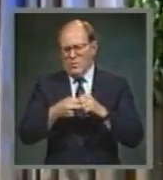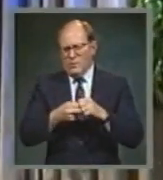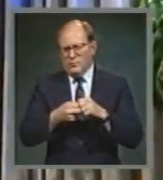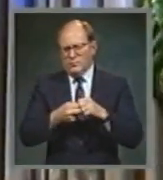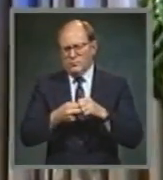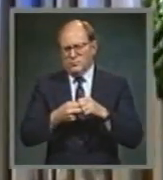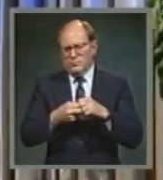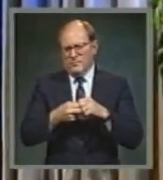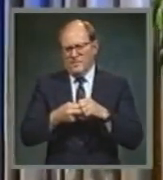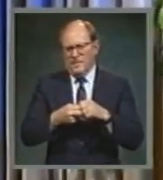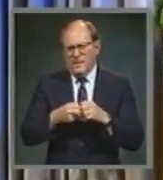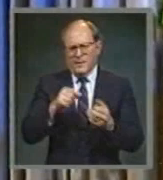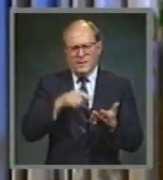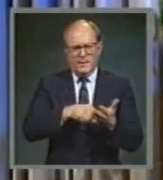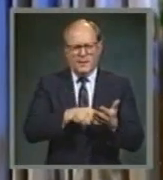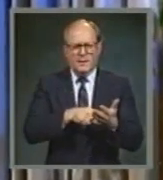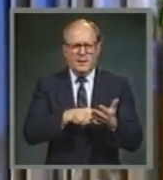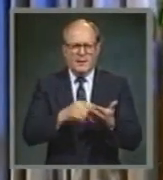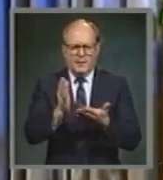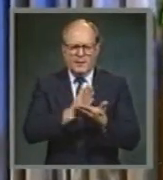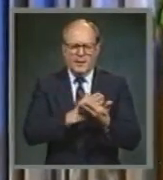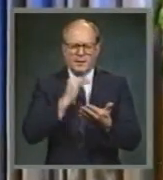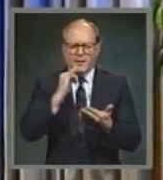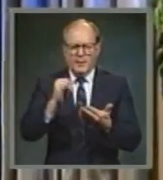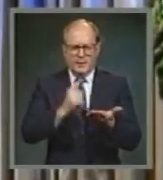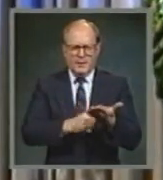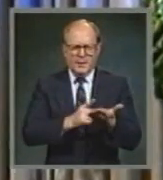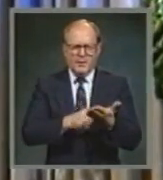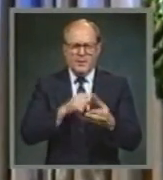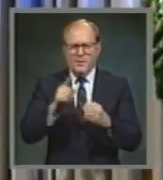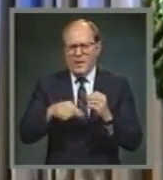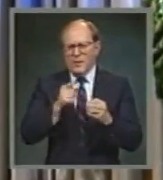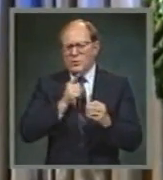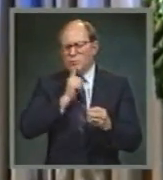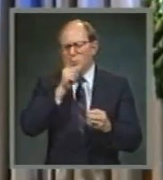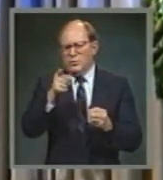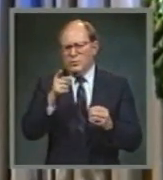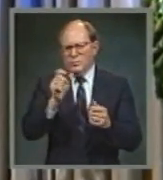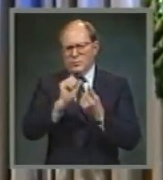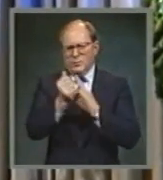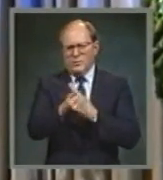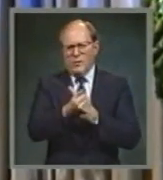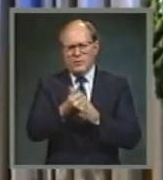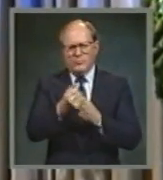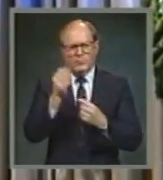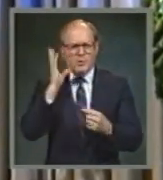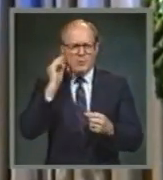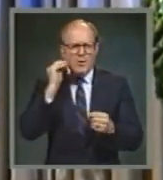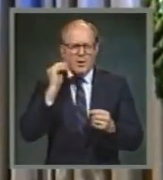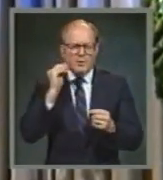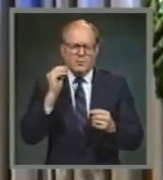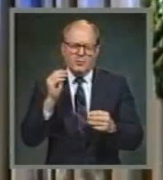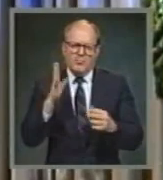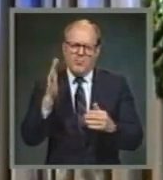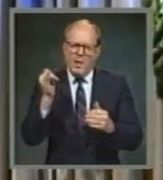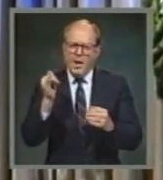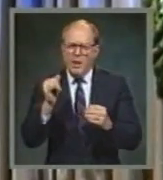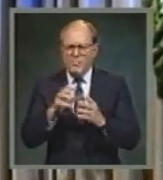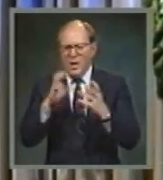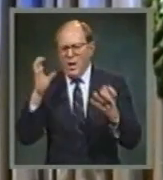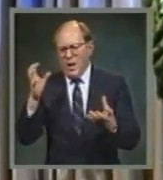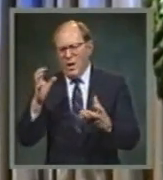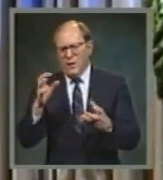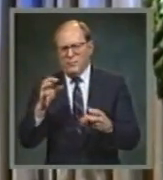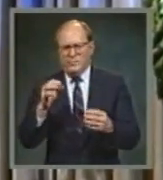This message is a discussion of a very real situation, experienced by a lot of us. A current trend or